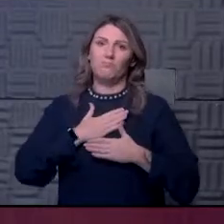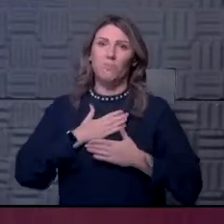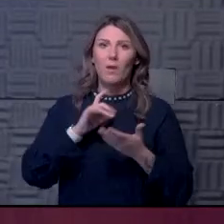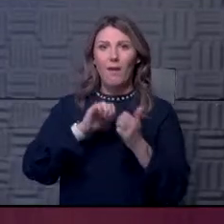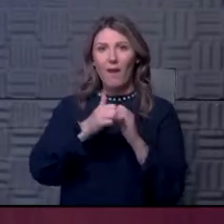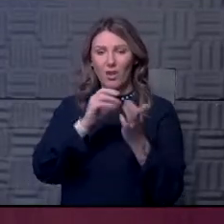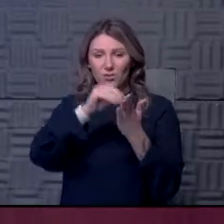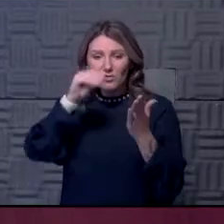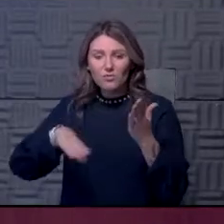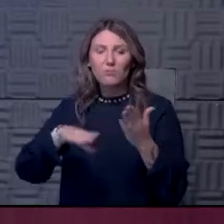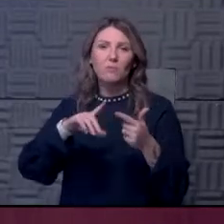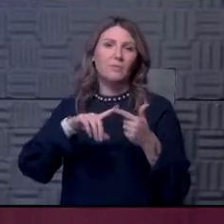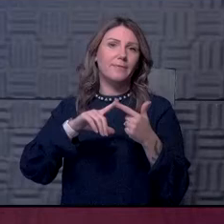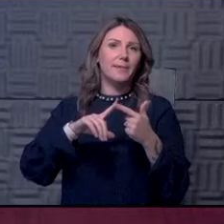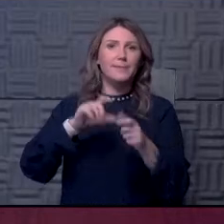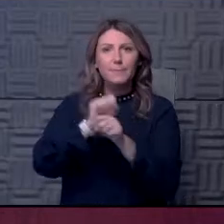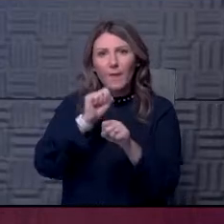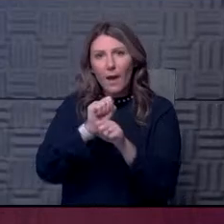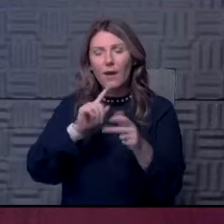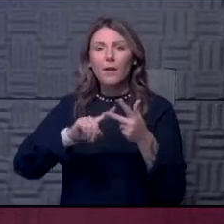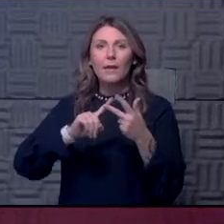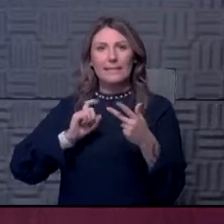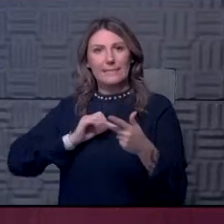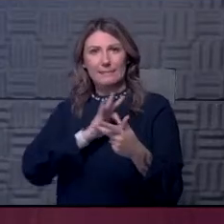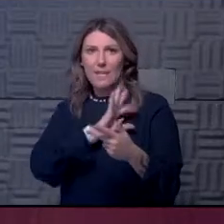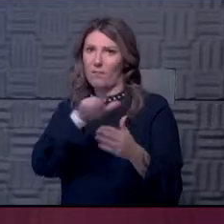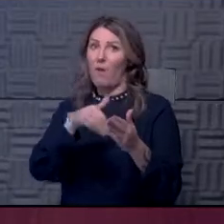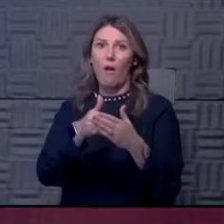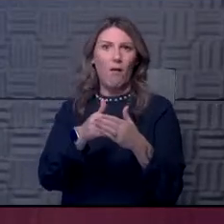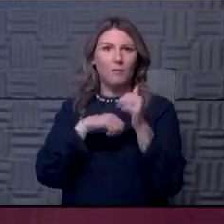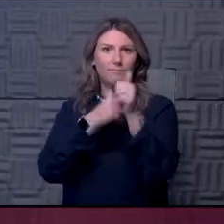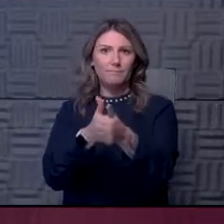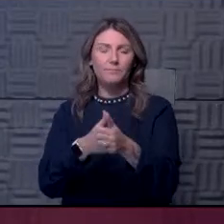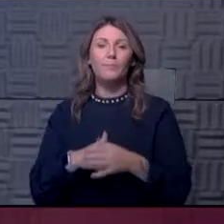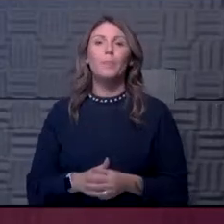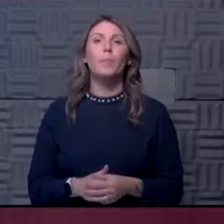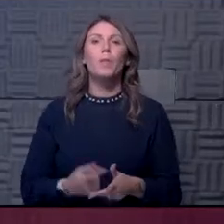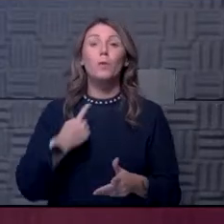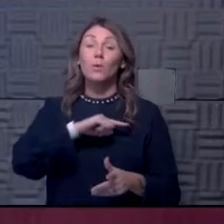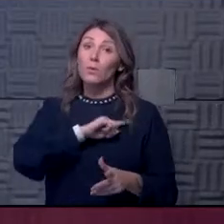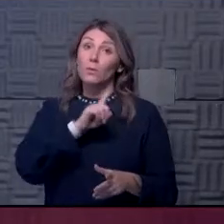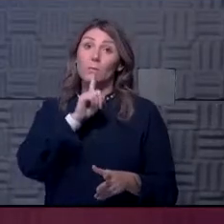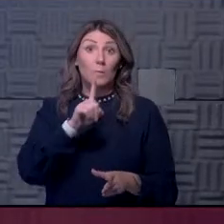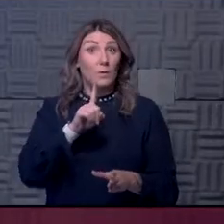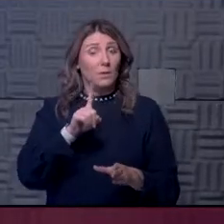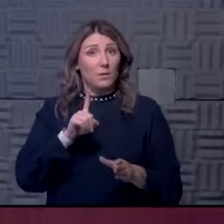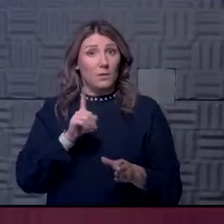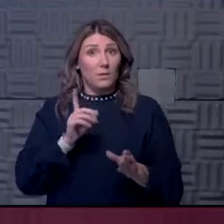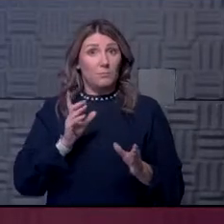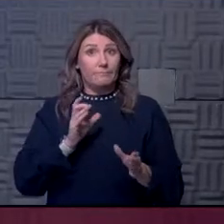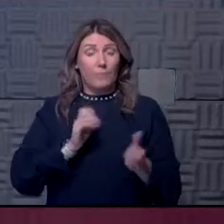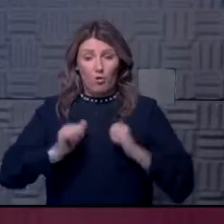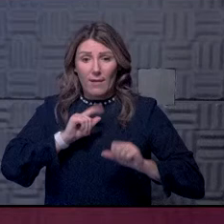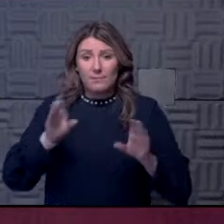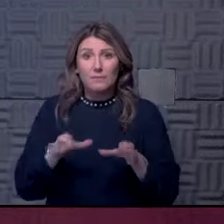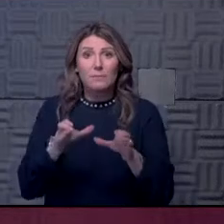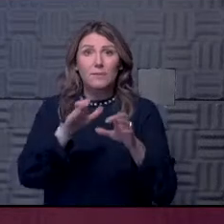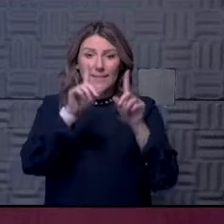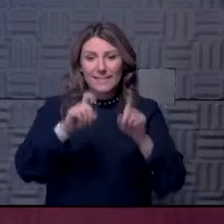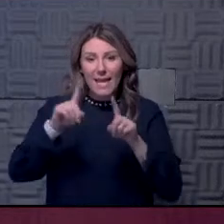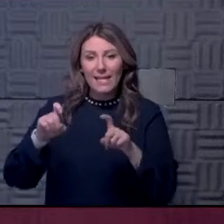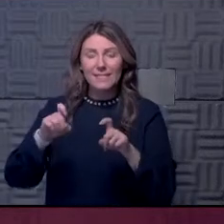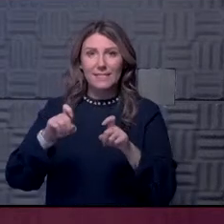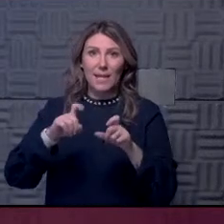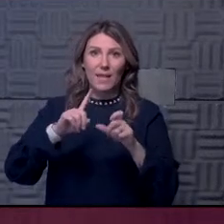the students, faculty and staff have really stepped up to do that. And, you know, we did a very aggressive testing of everybody on the way in